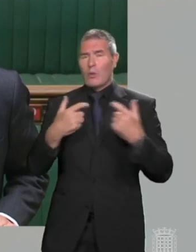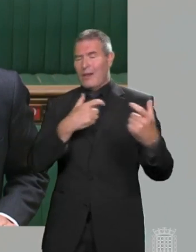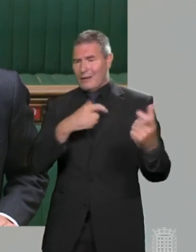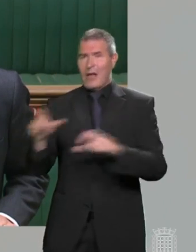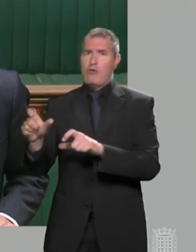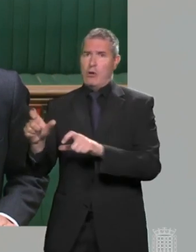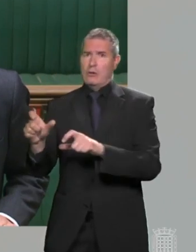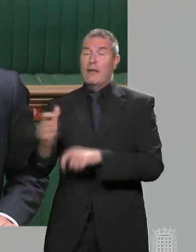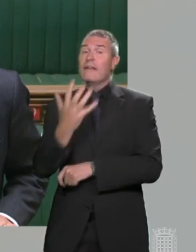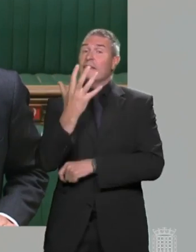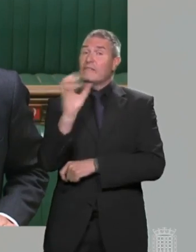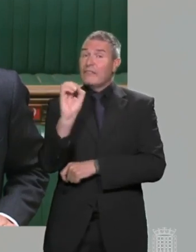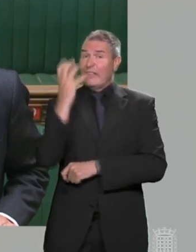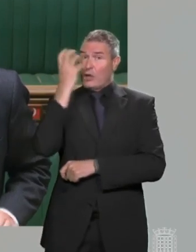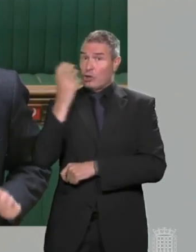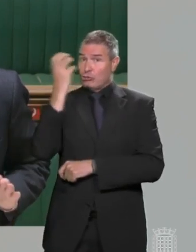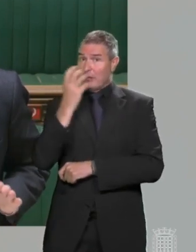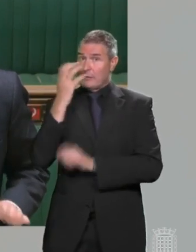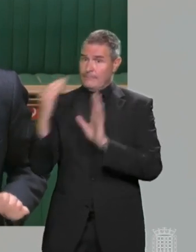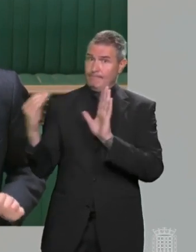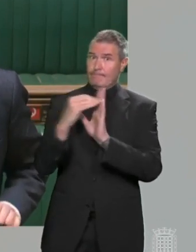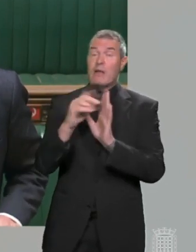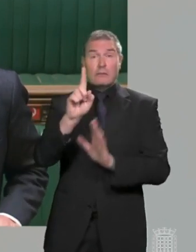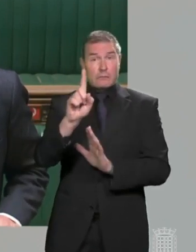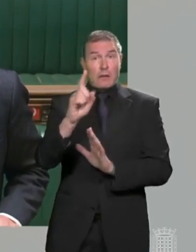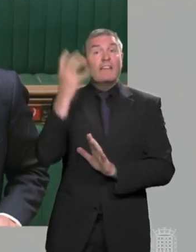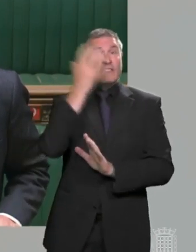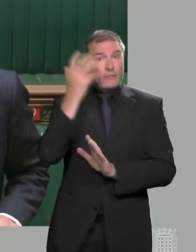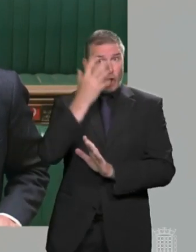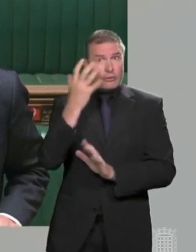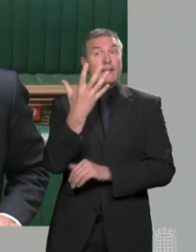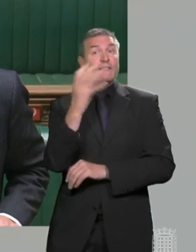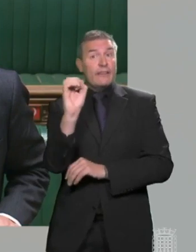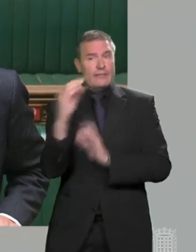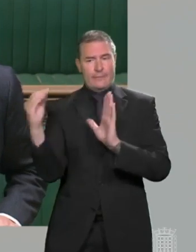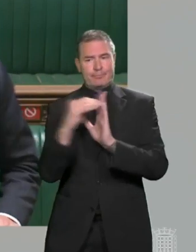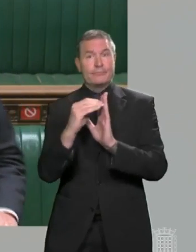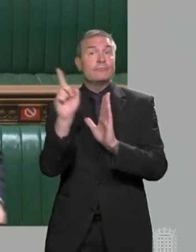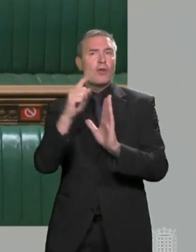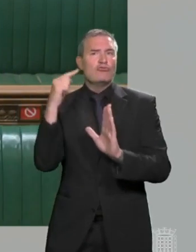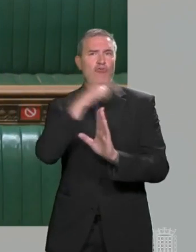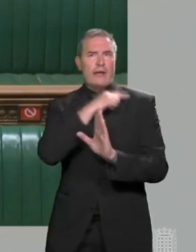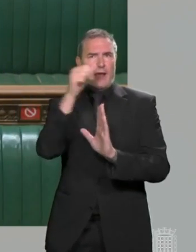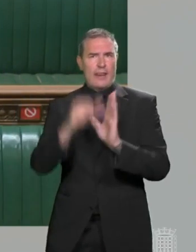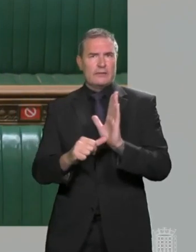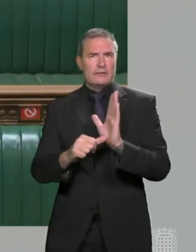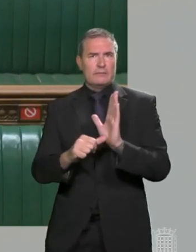We have 50 countries on the red list, Mr Speaker. And if he's now